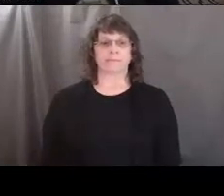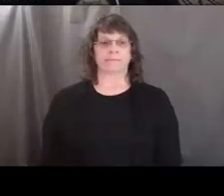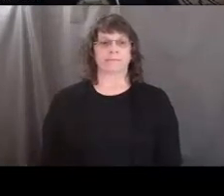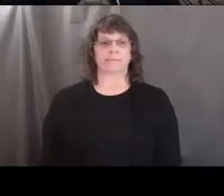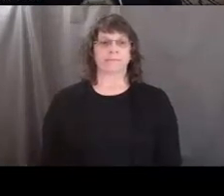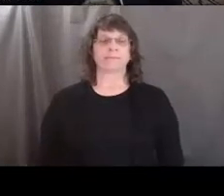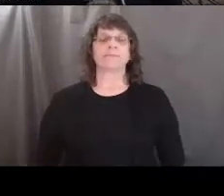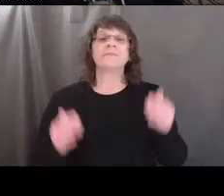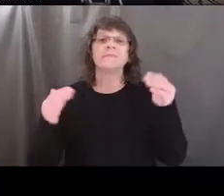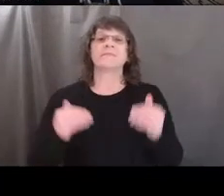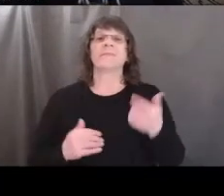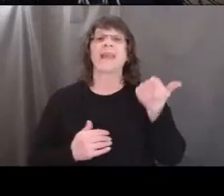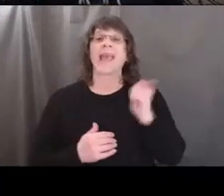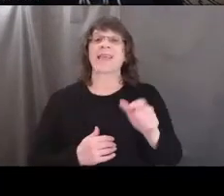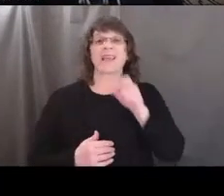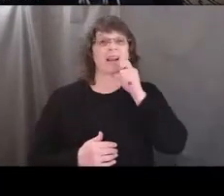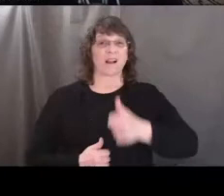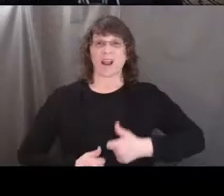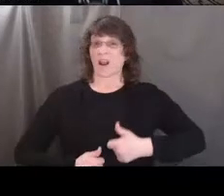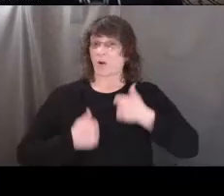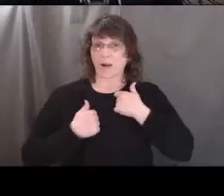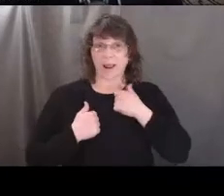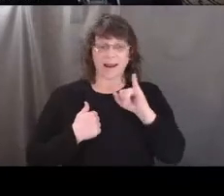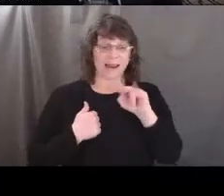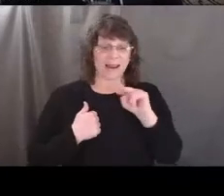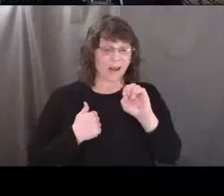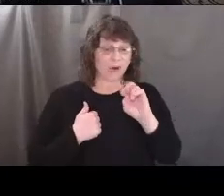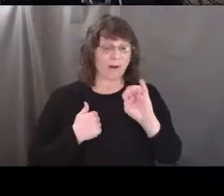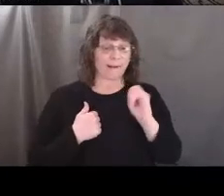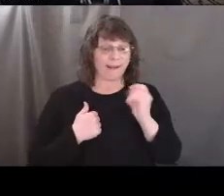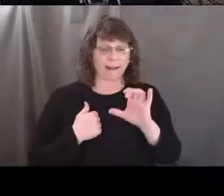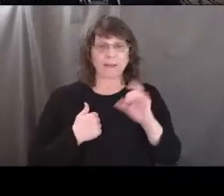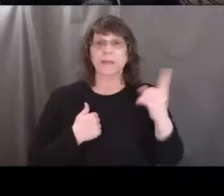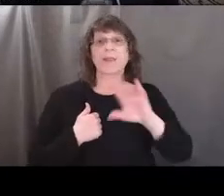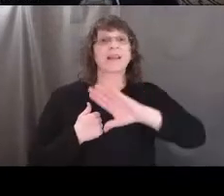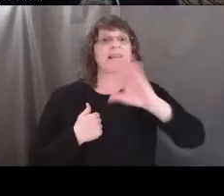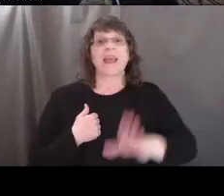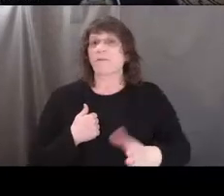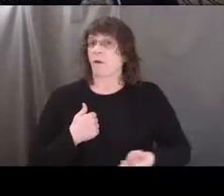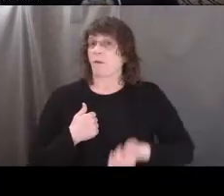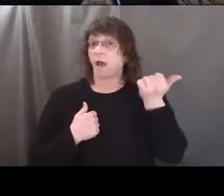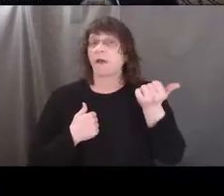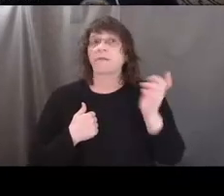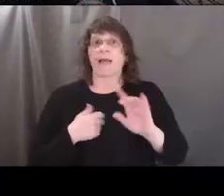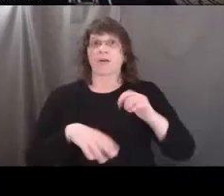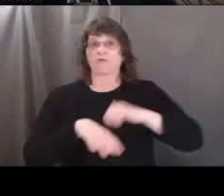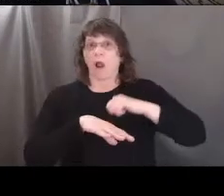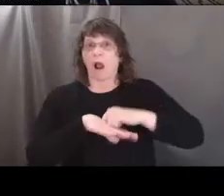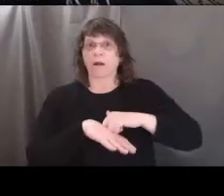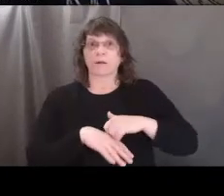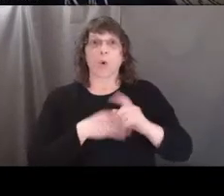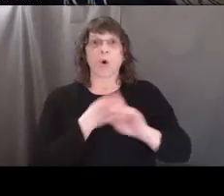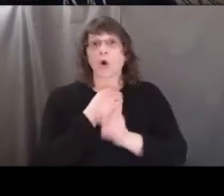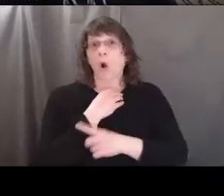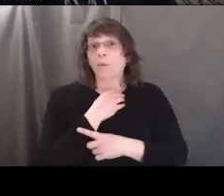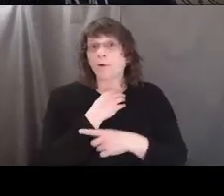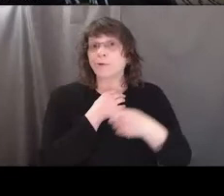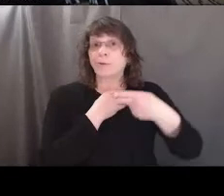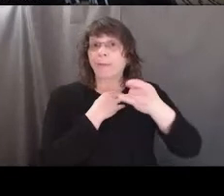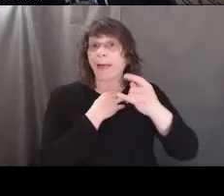Is there anything inorganic in your sample? Something that has never been alive, such as a rock, or even garbage like plastic?